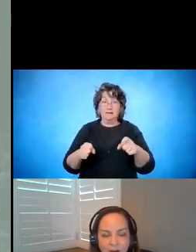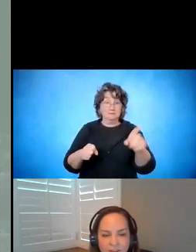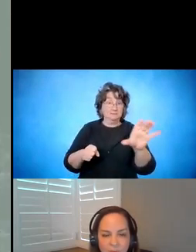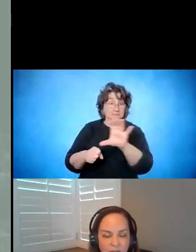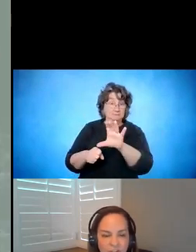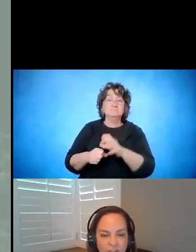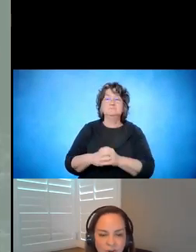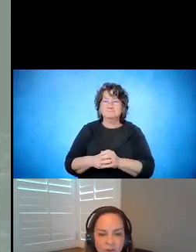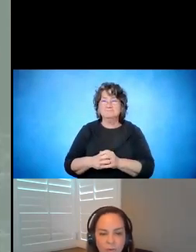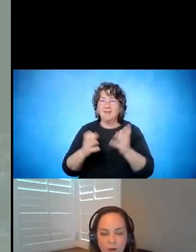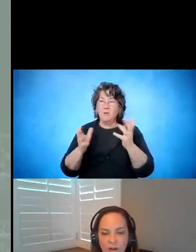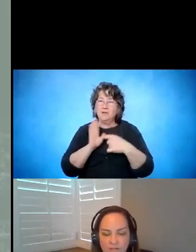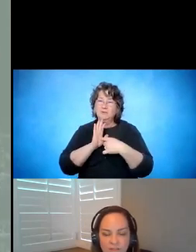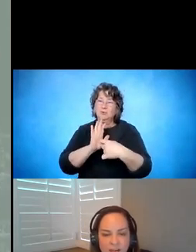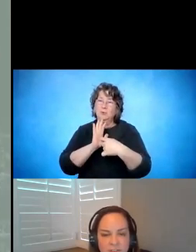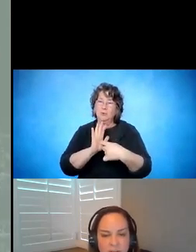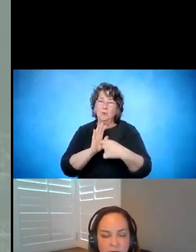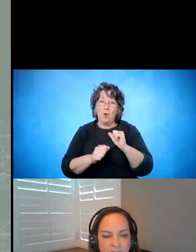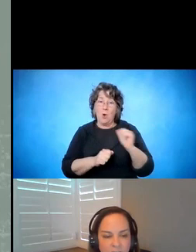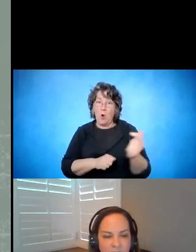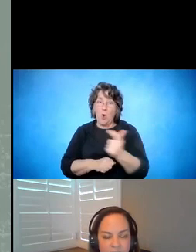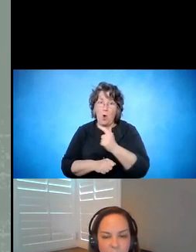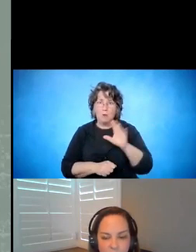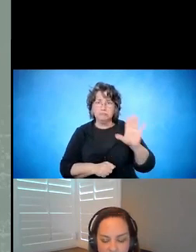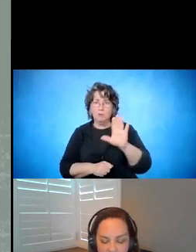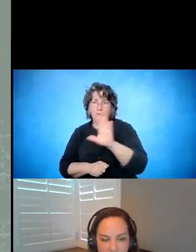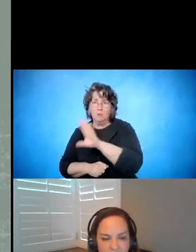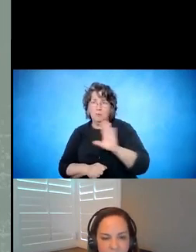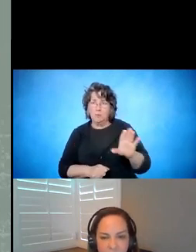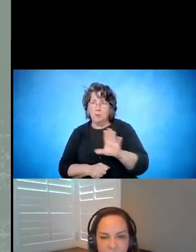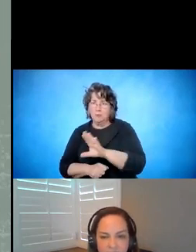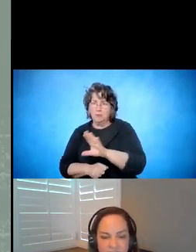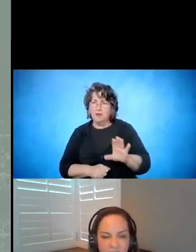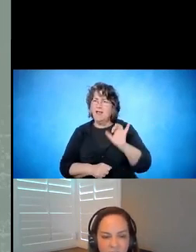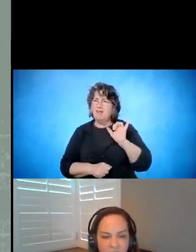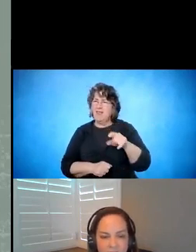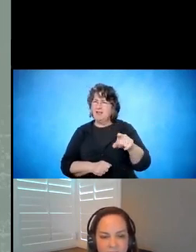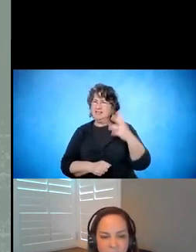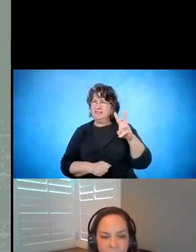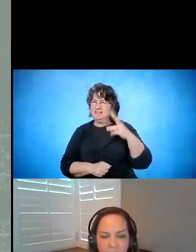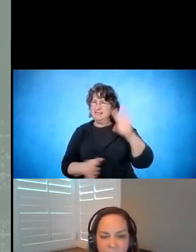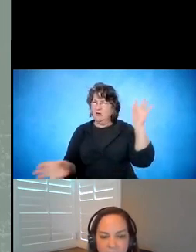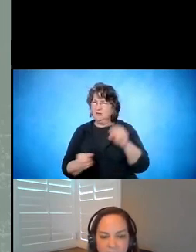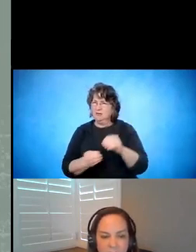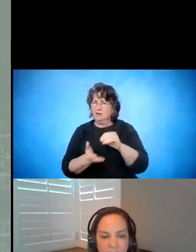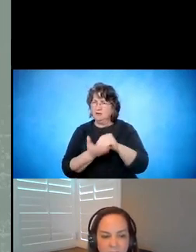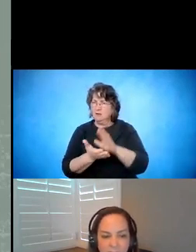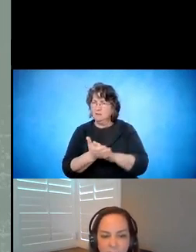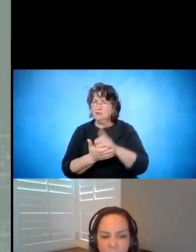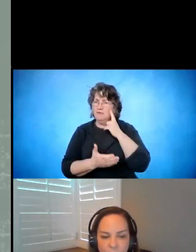All right. I just wanted to show you all of the items that are in there at this point. I believe there are 16 documents and